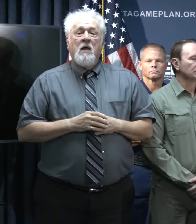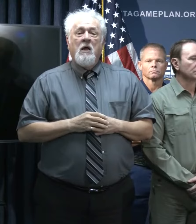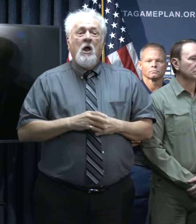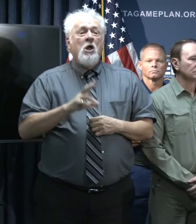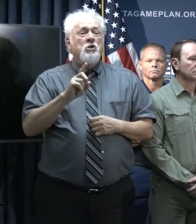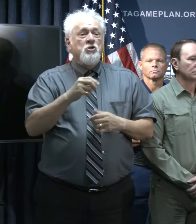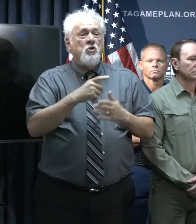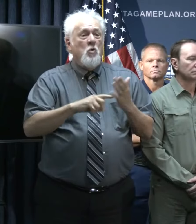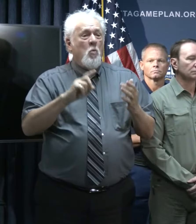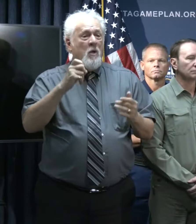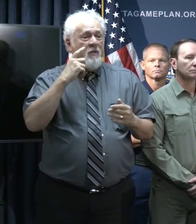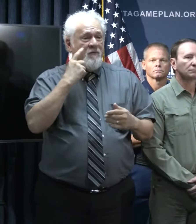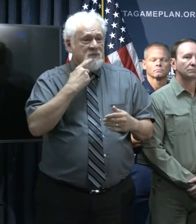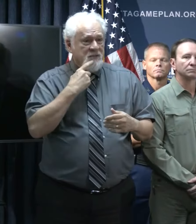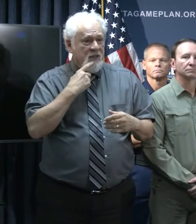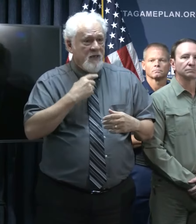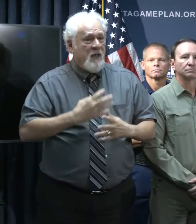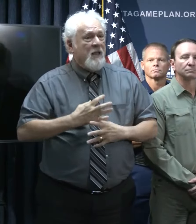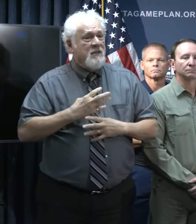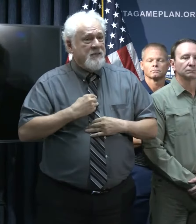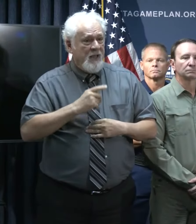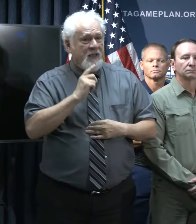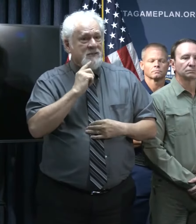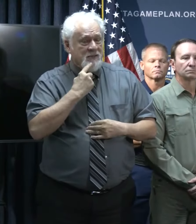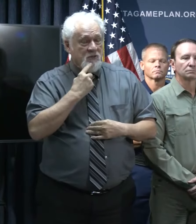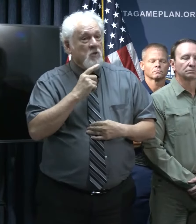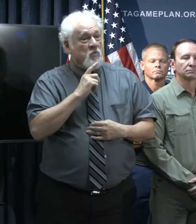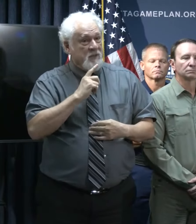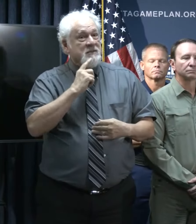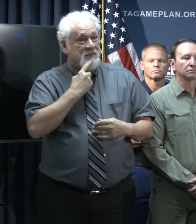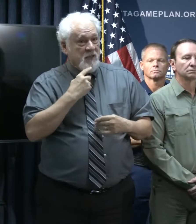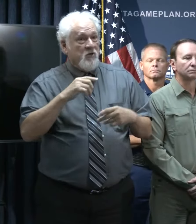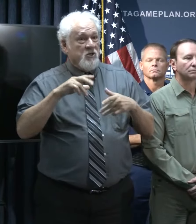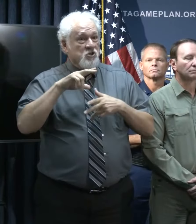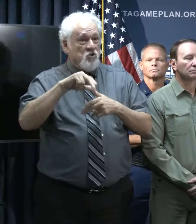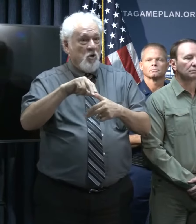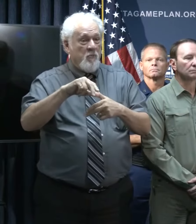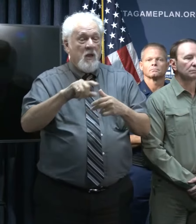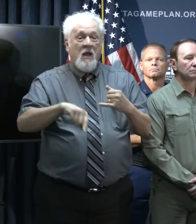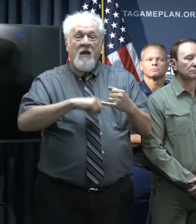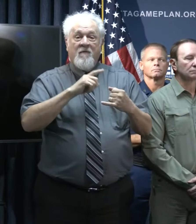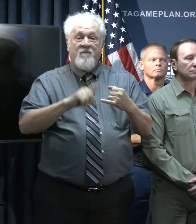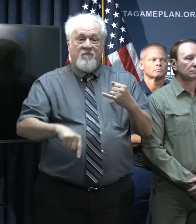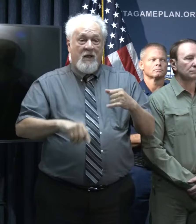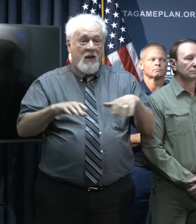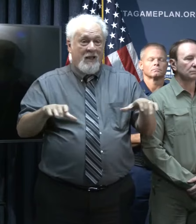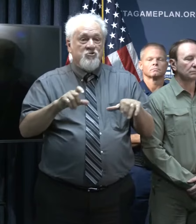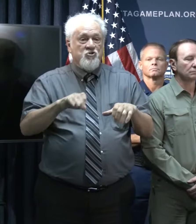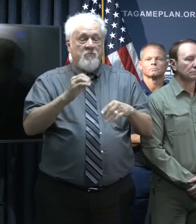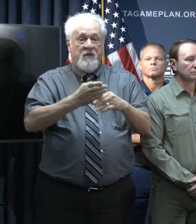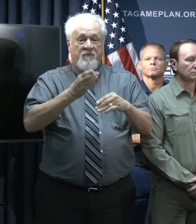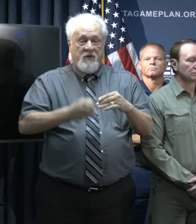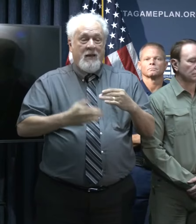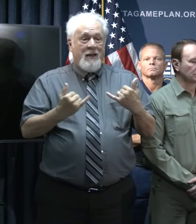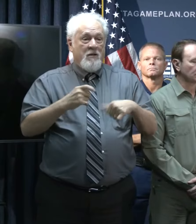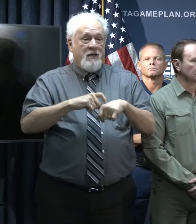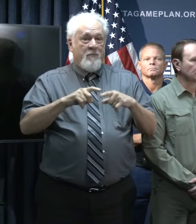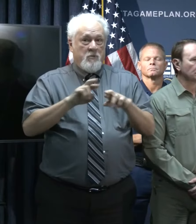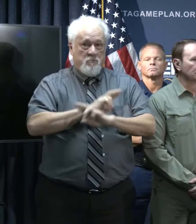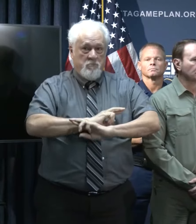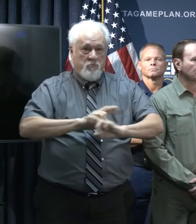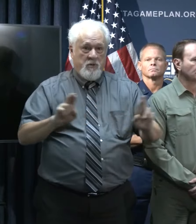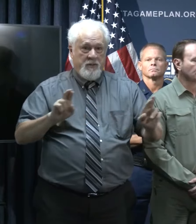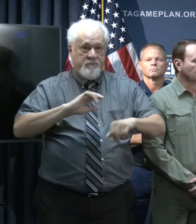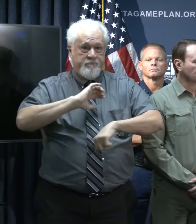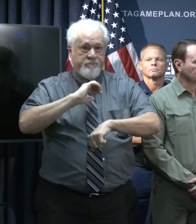what the governor said. Take this storm seriously. It is a serious storm. Your final action should be complete, and now is the time to hunker down and ride the storm out.